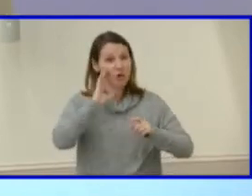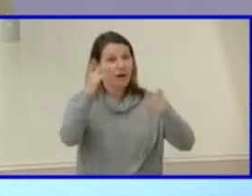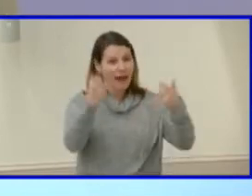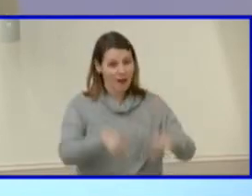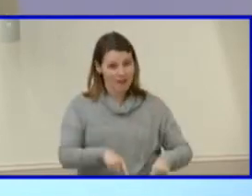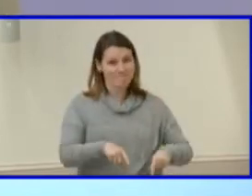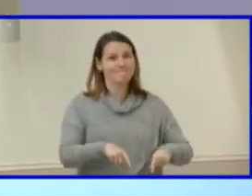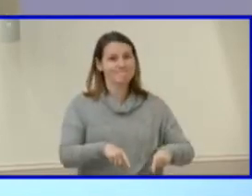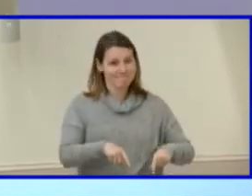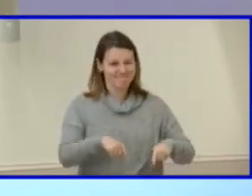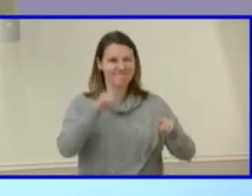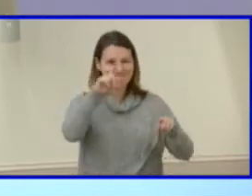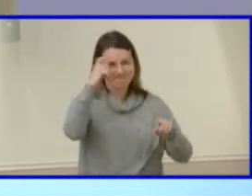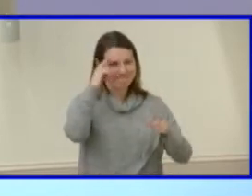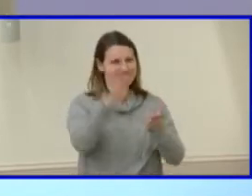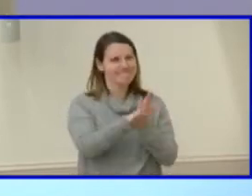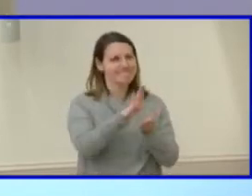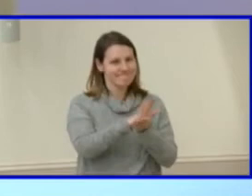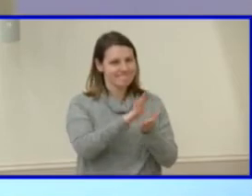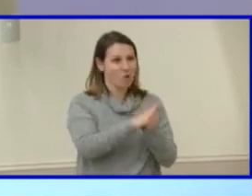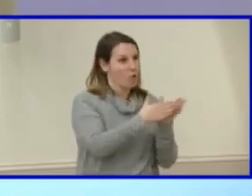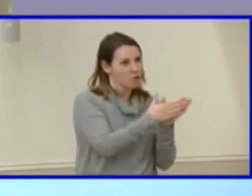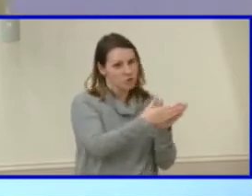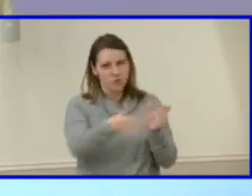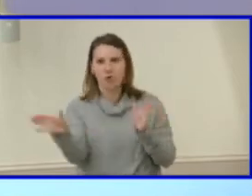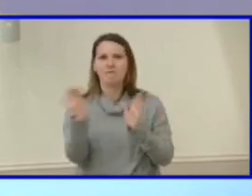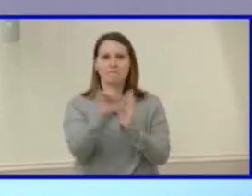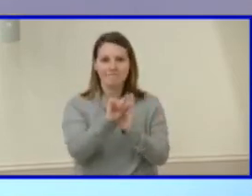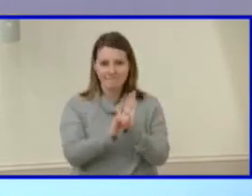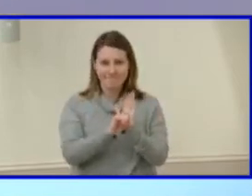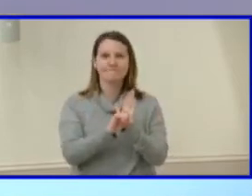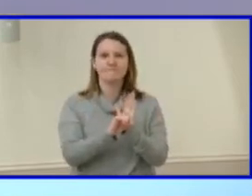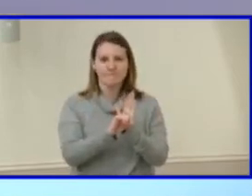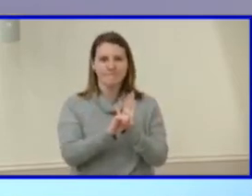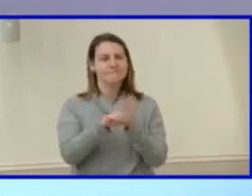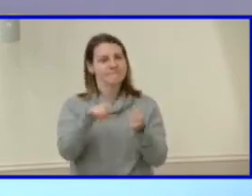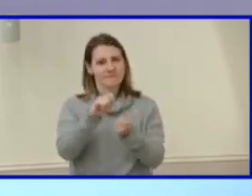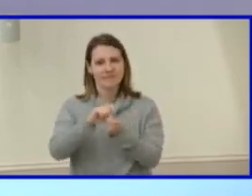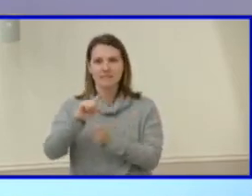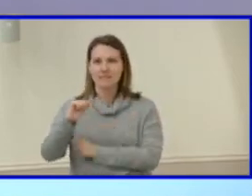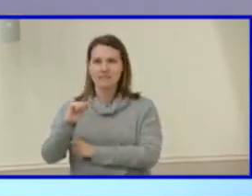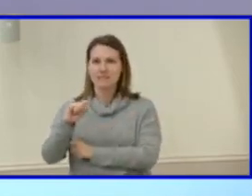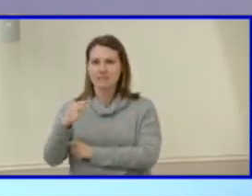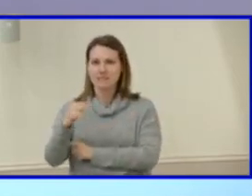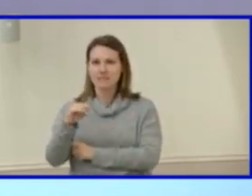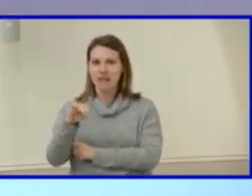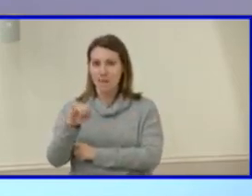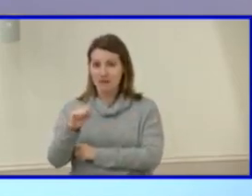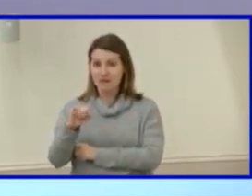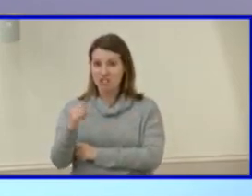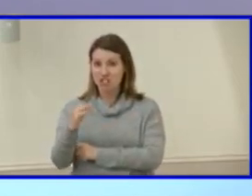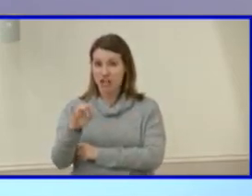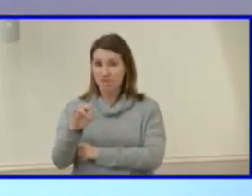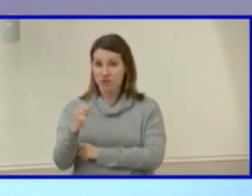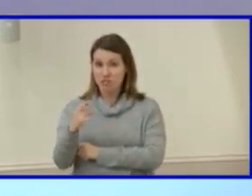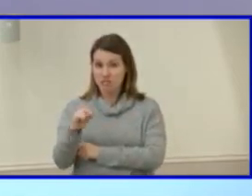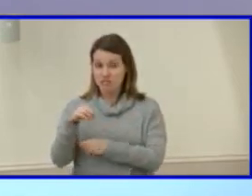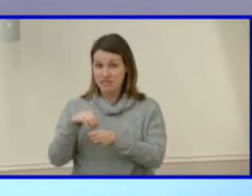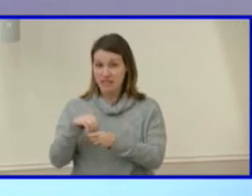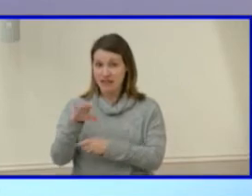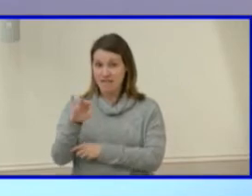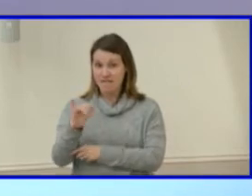to the governor's schools across the state and to Thomas Jefferson in Fairfax. And the